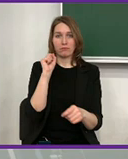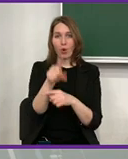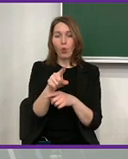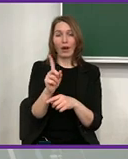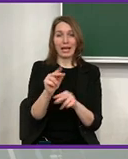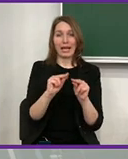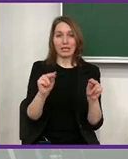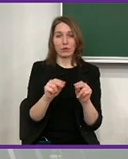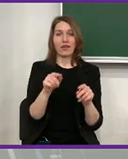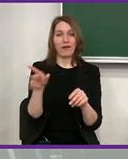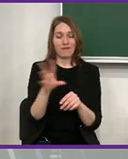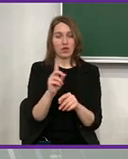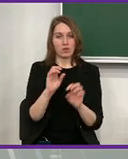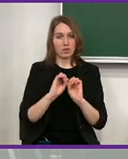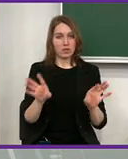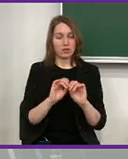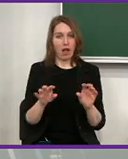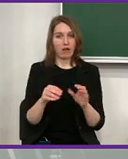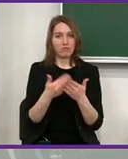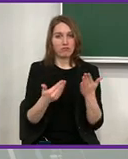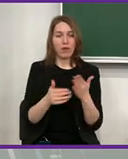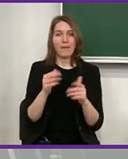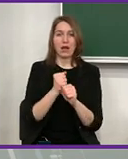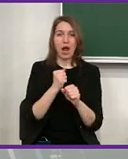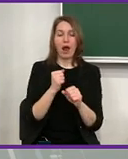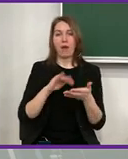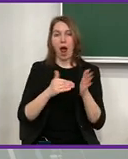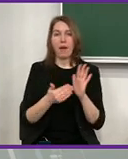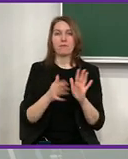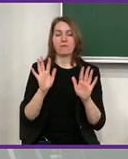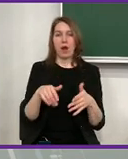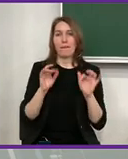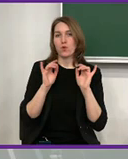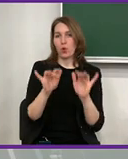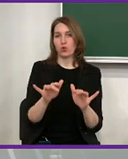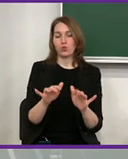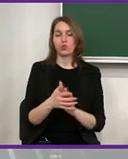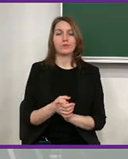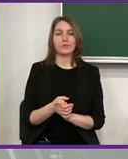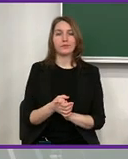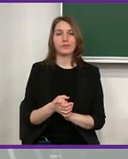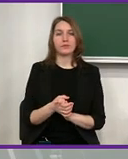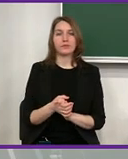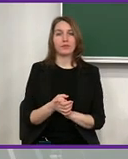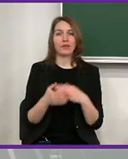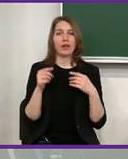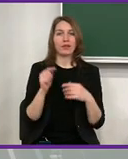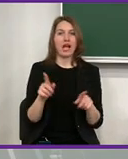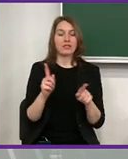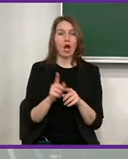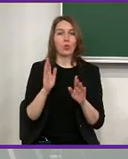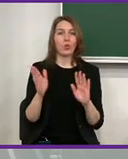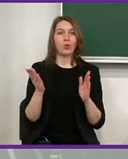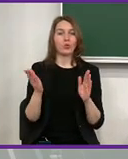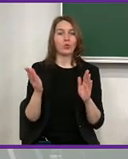information whether the direct employer has explained everything about the working conditions and about all